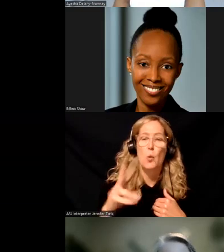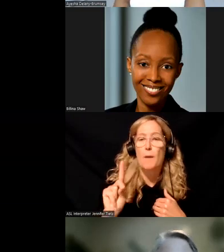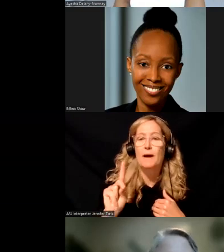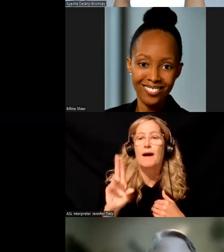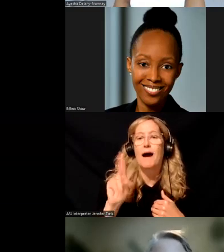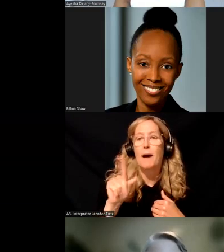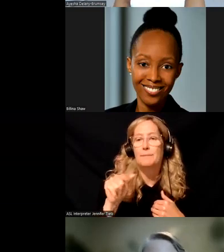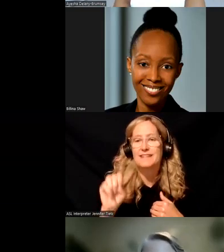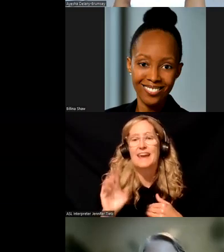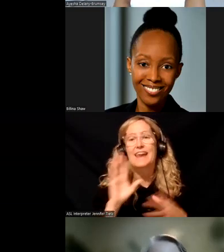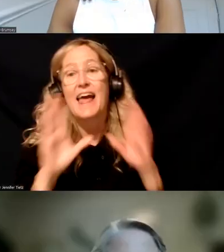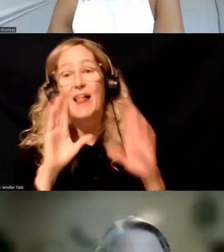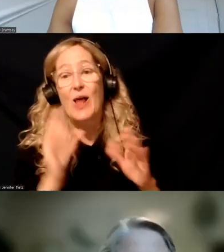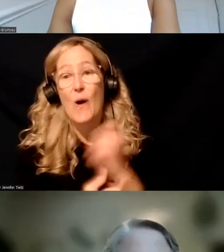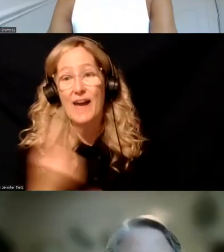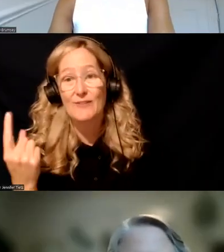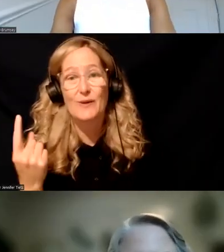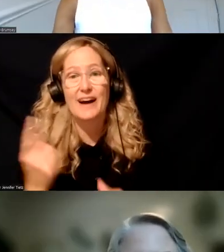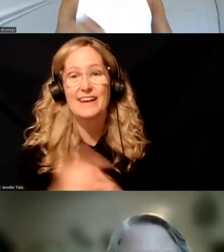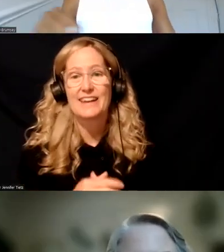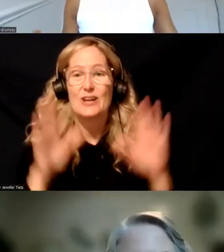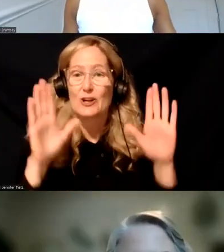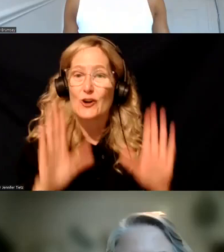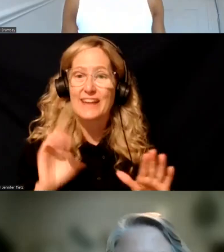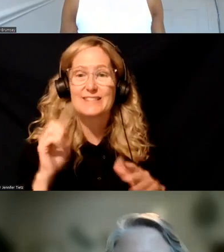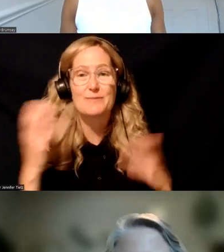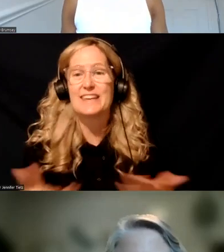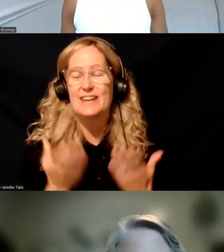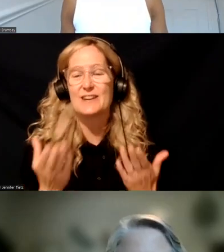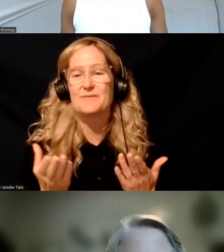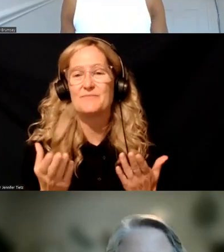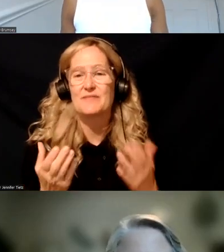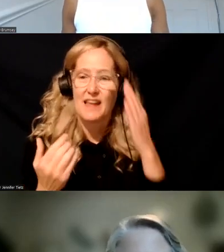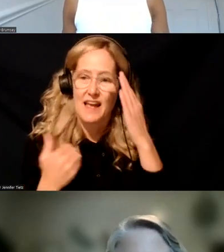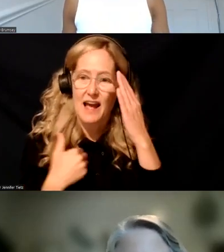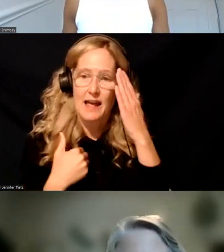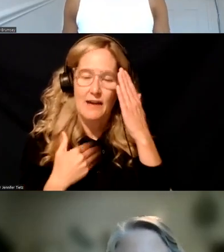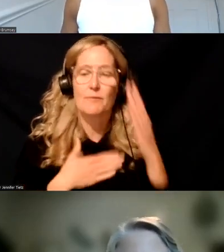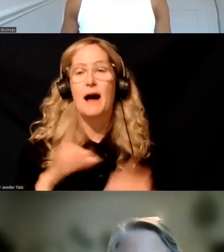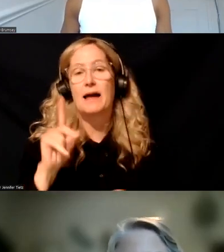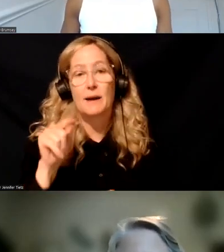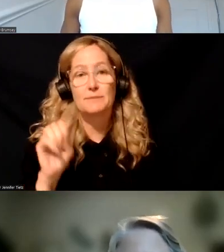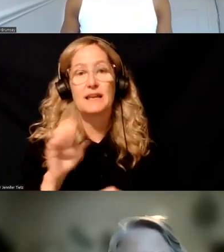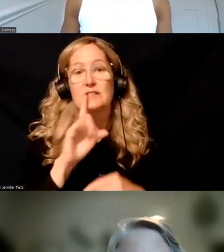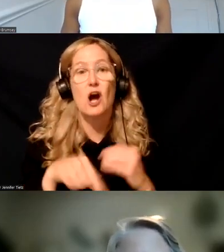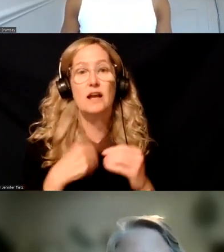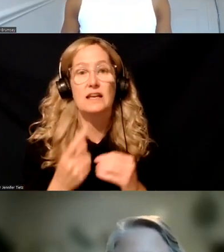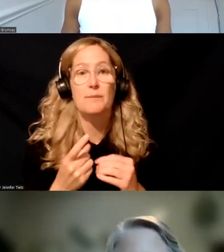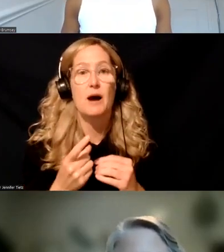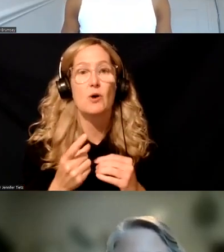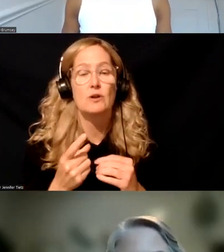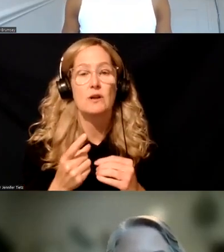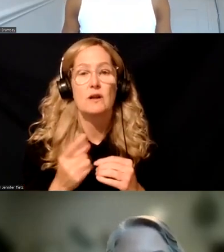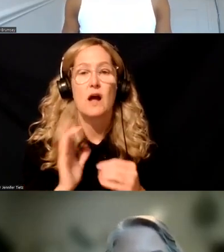All right. Well, hello everyone. Uh, great to be here. I'm going to spend, uh, my update talking a little bit about, um,